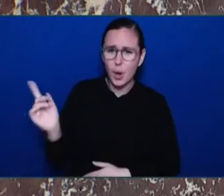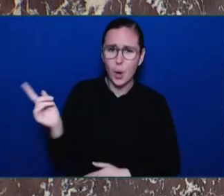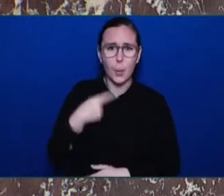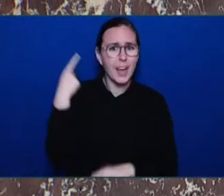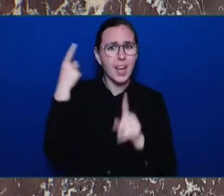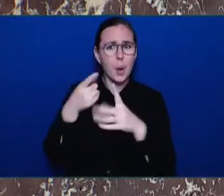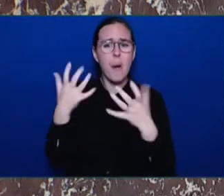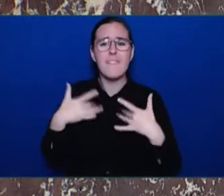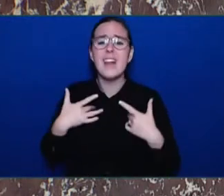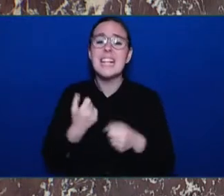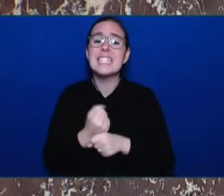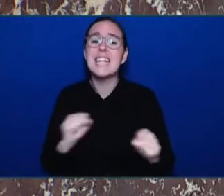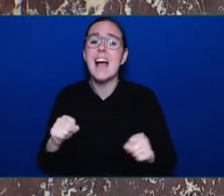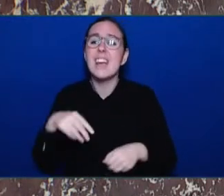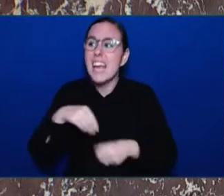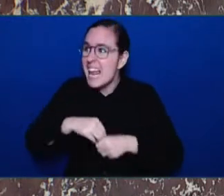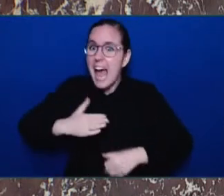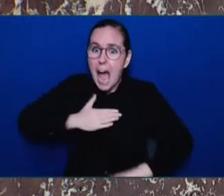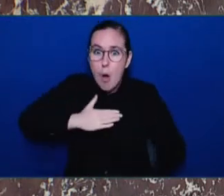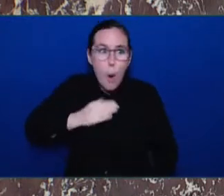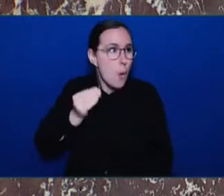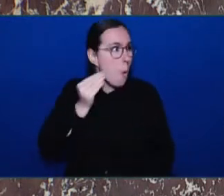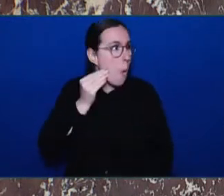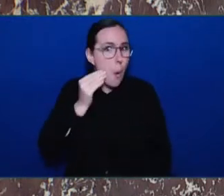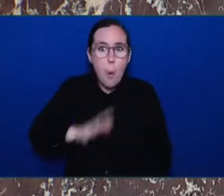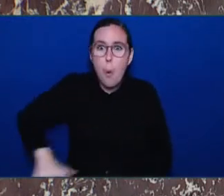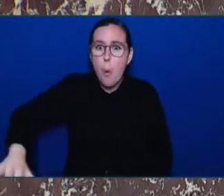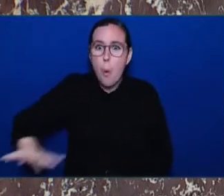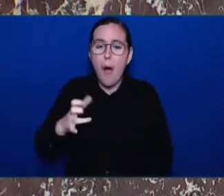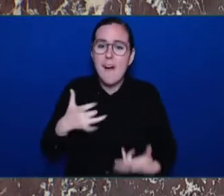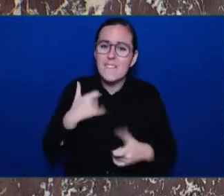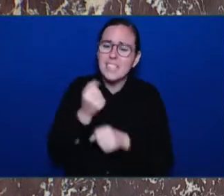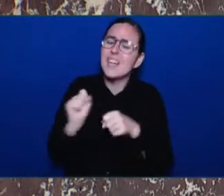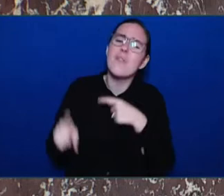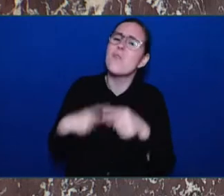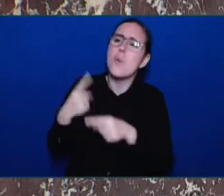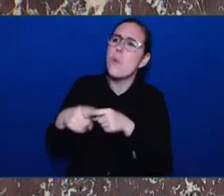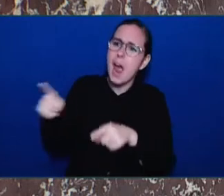lasting action to protect people versus the criminals?